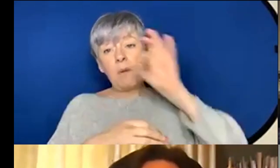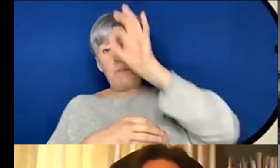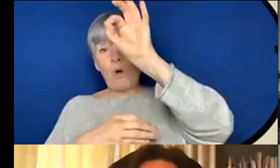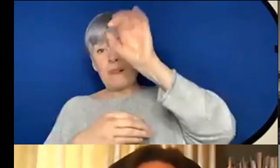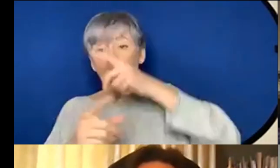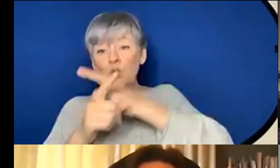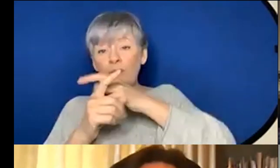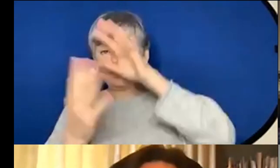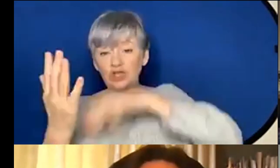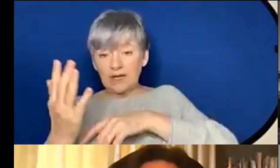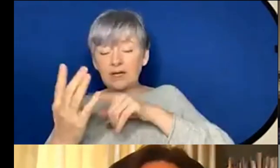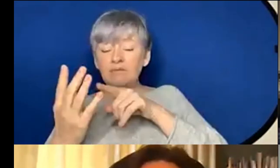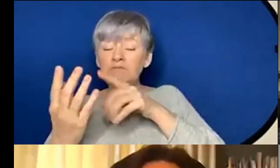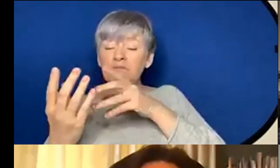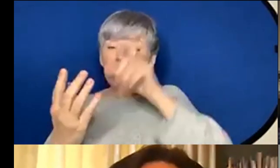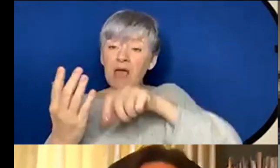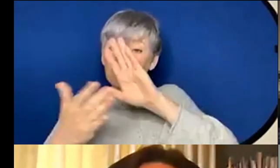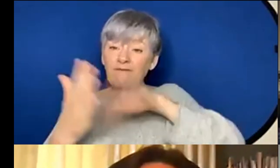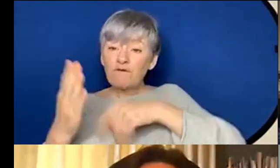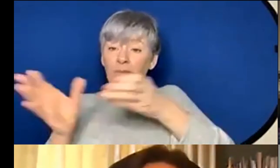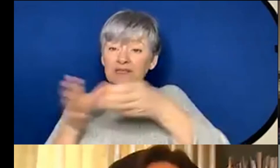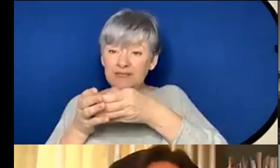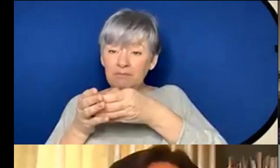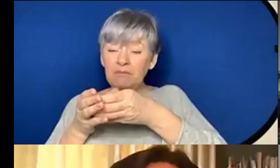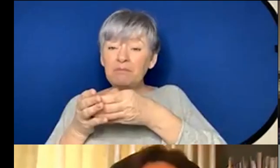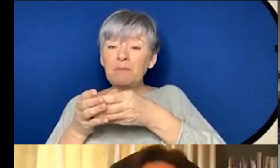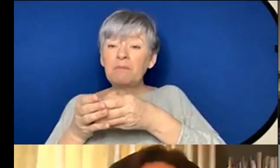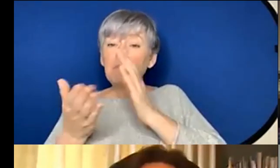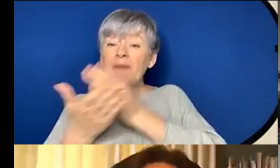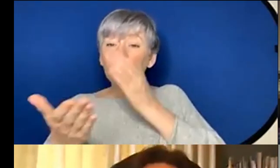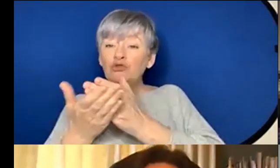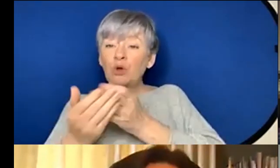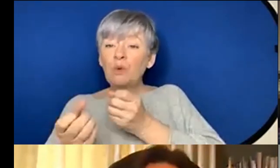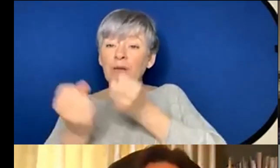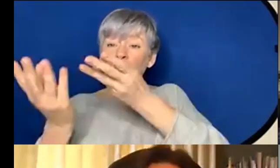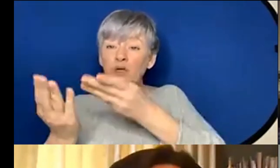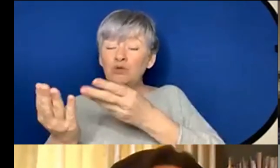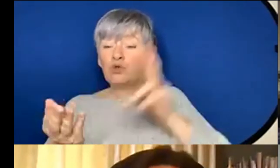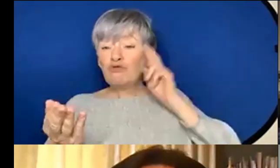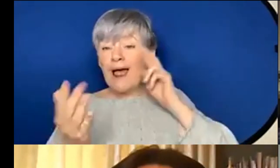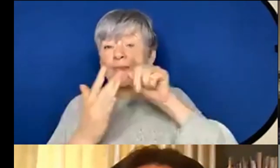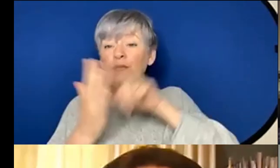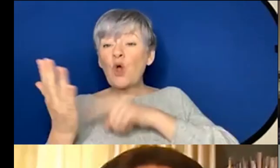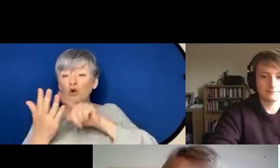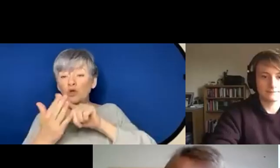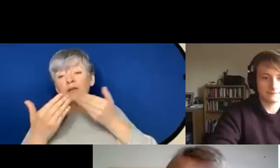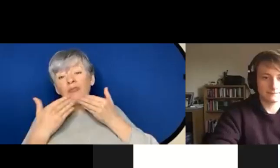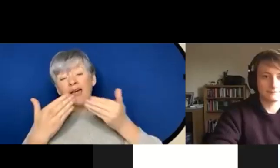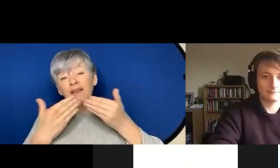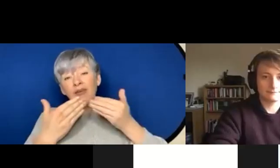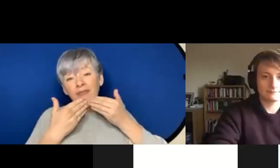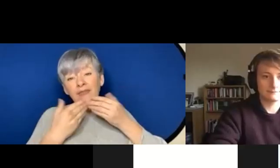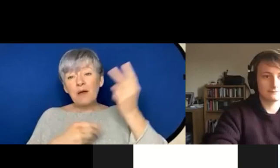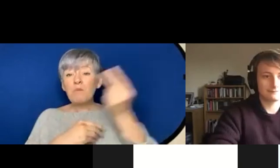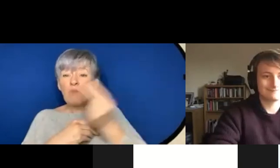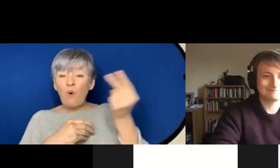somebody from the same team will try and you know make sure you get a chance to we can put it to Rylan or Joe if if you want to uh can I just thank both